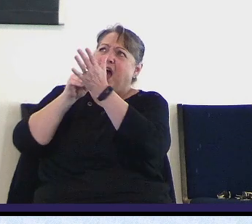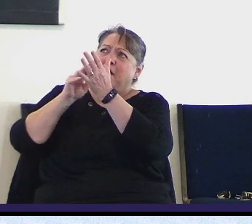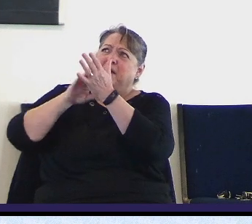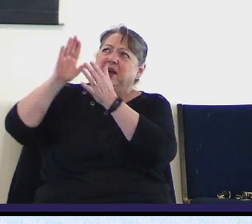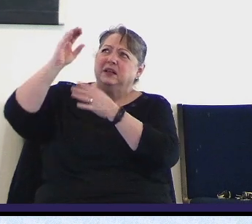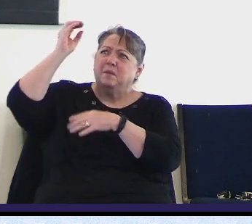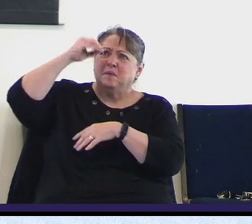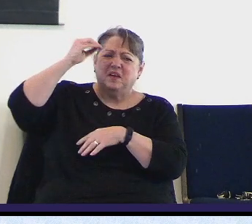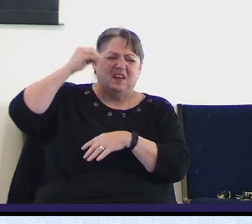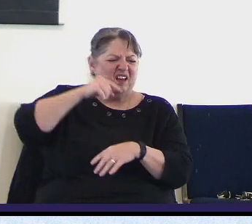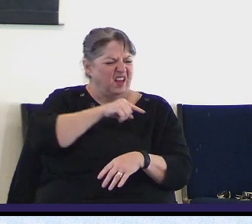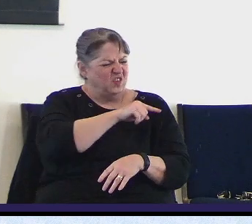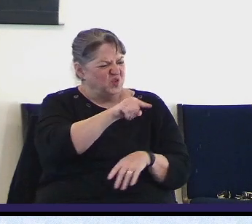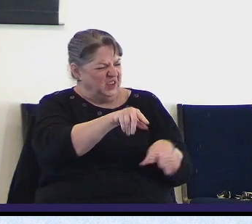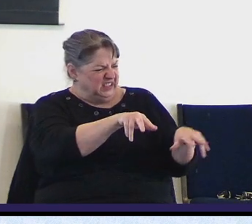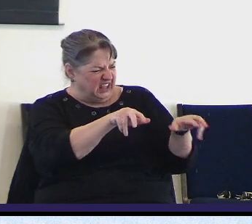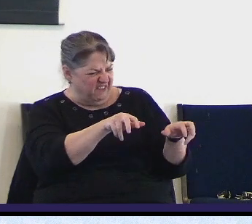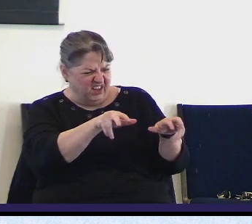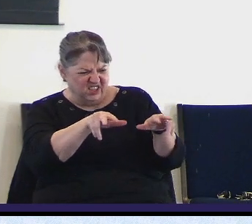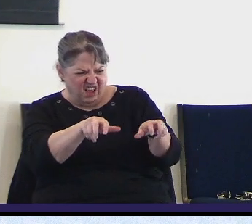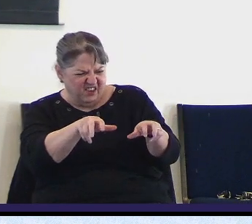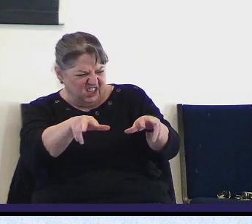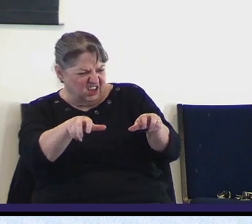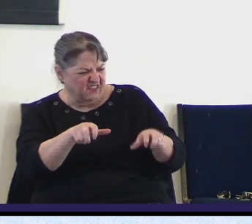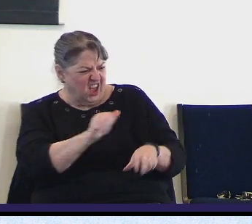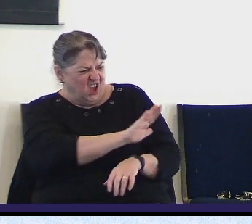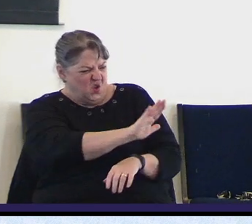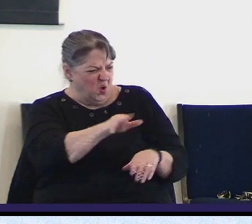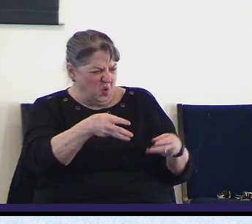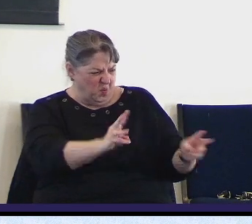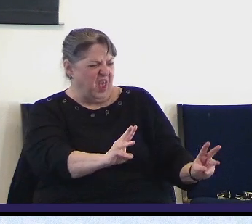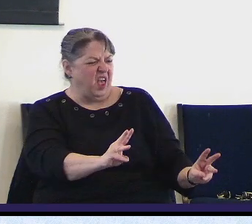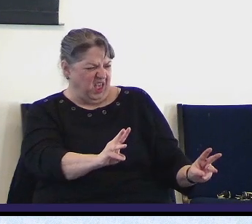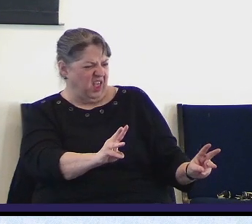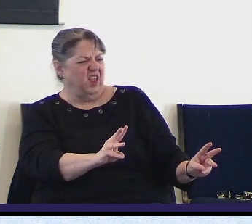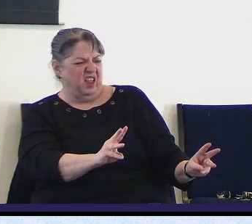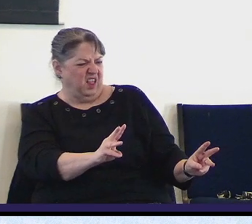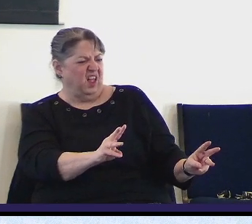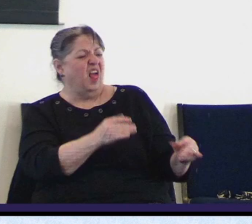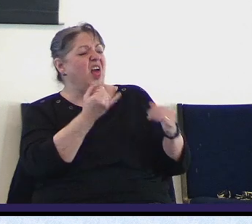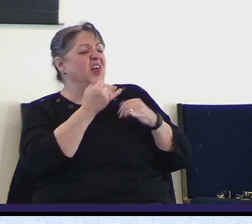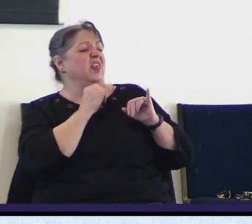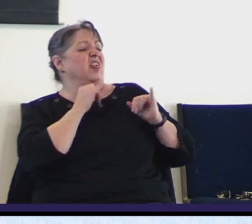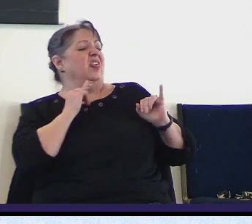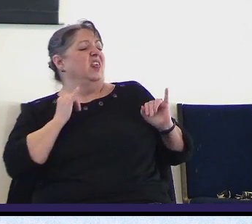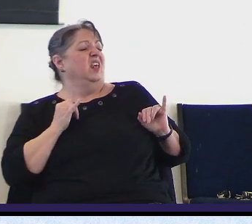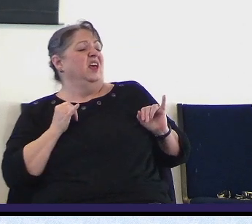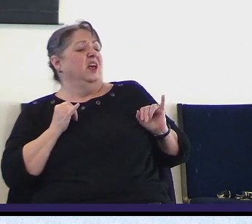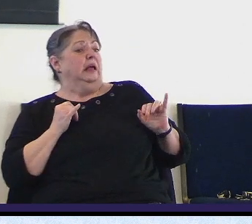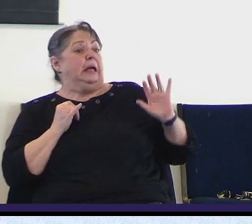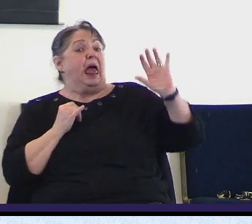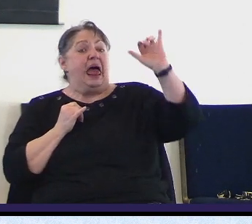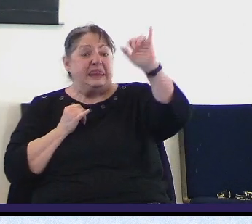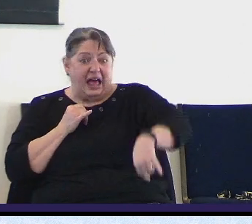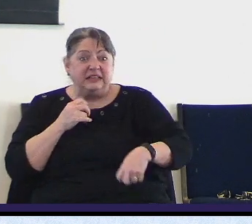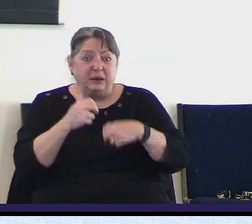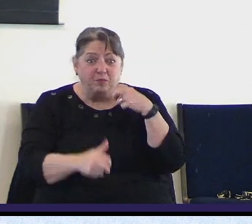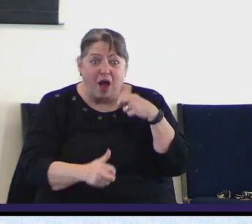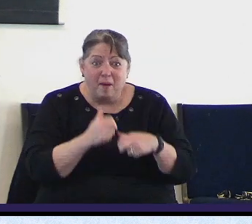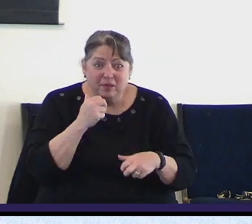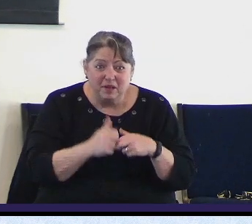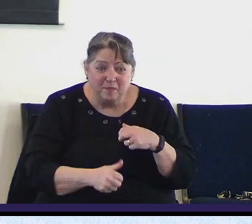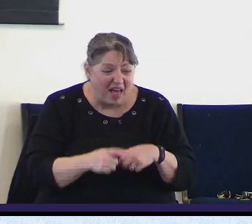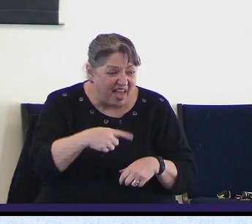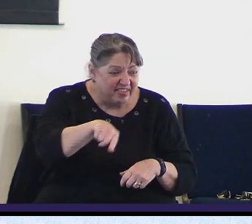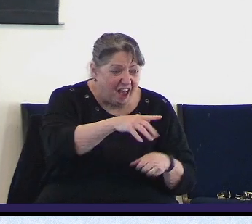and do and live however they wanted to. That was the problem. It was their own sinful